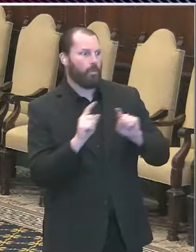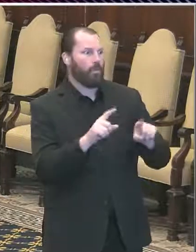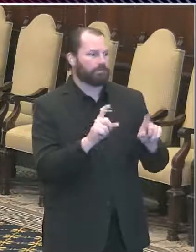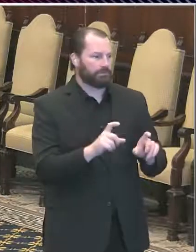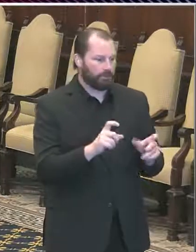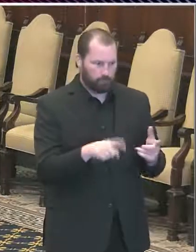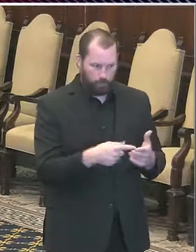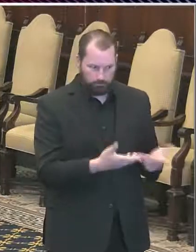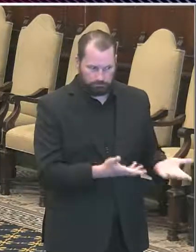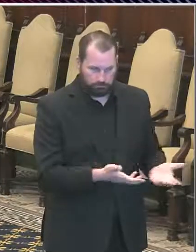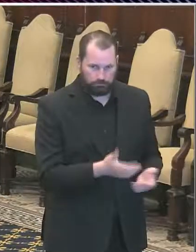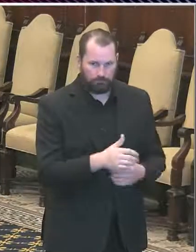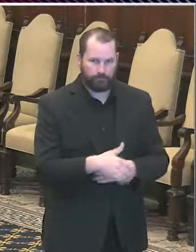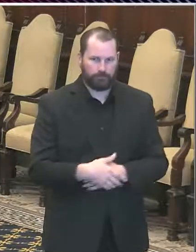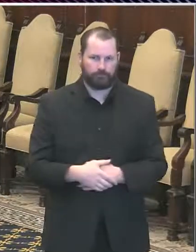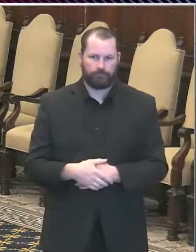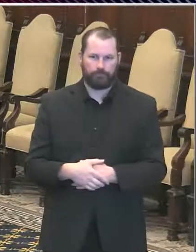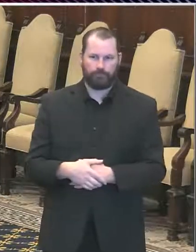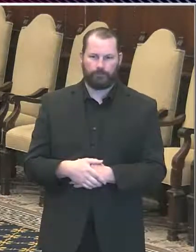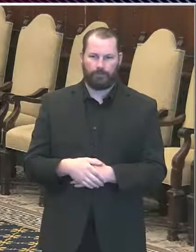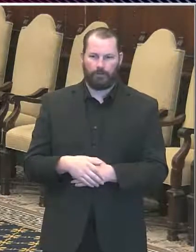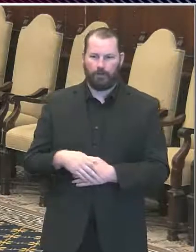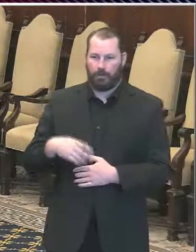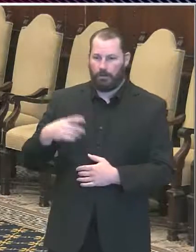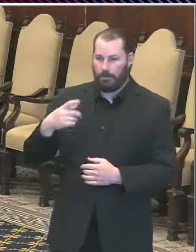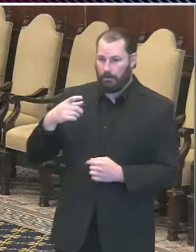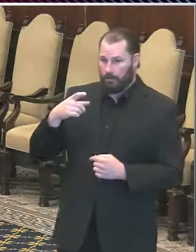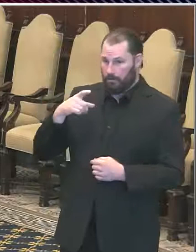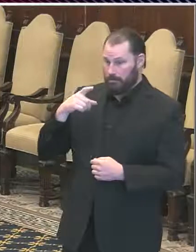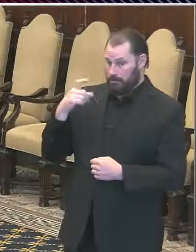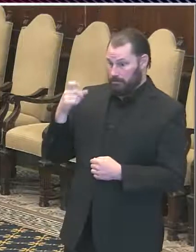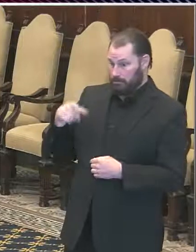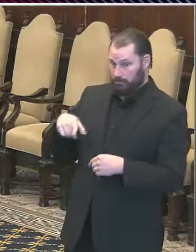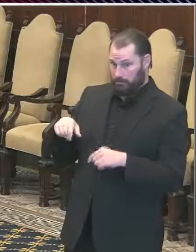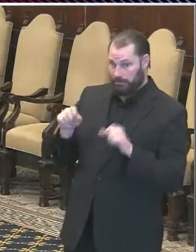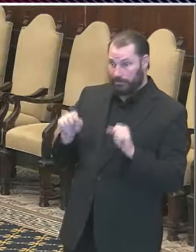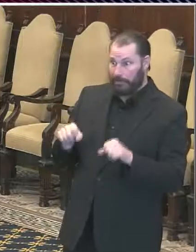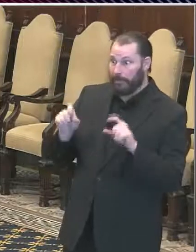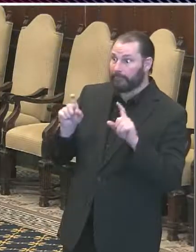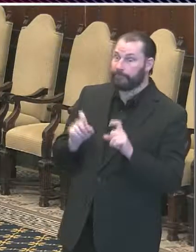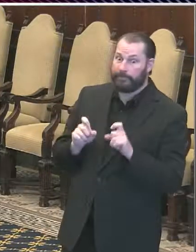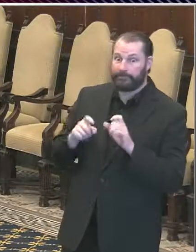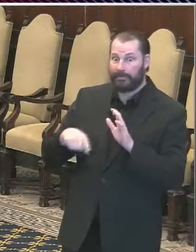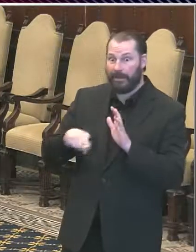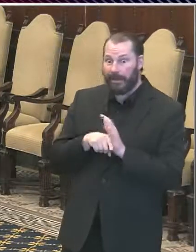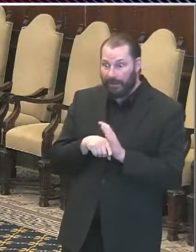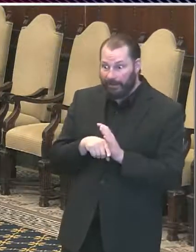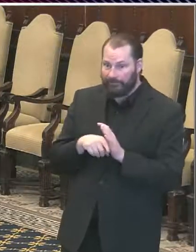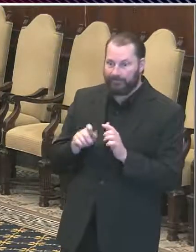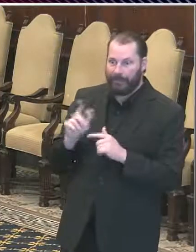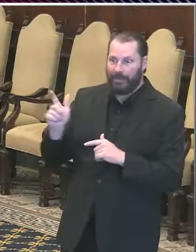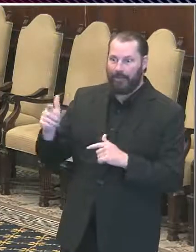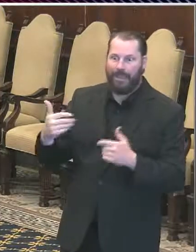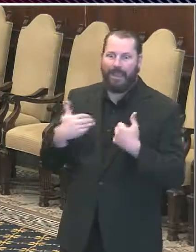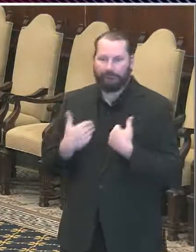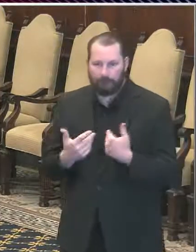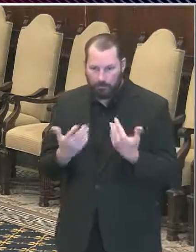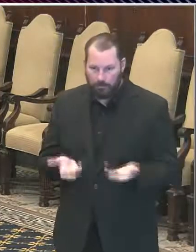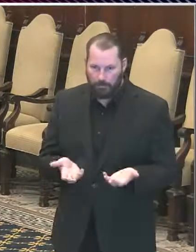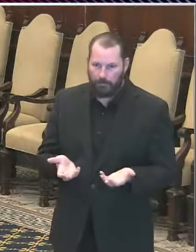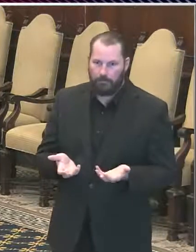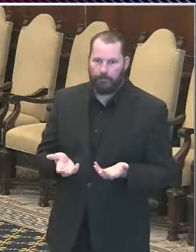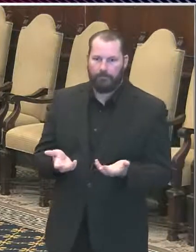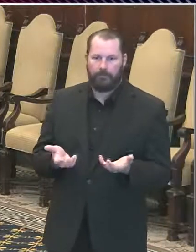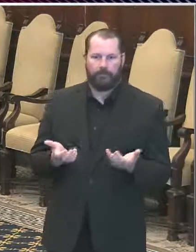negative today and test positive tomorrow. And I'm a little worried that some people will test and say, okay, that means I'm fine. I don't need to worry.